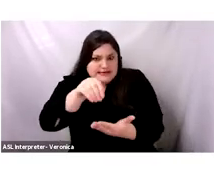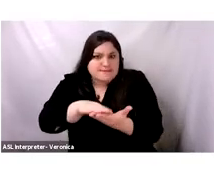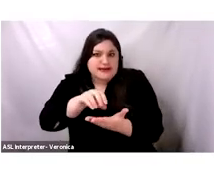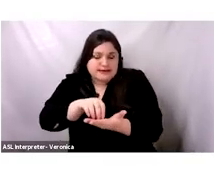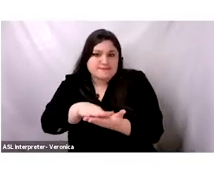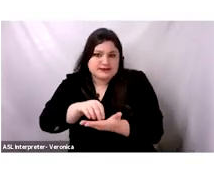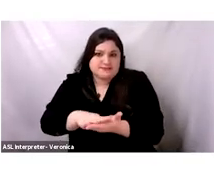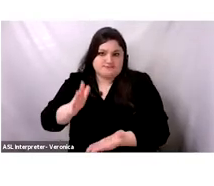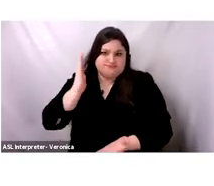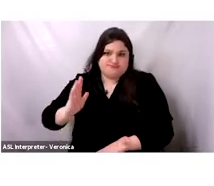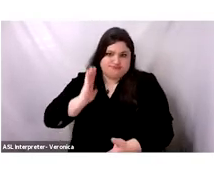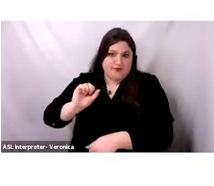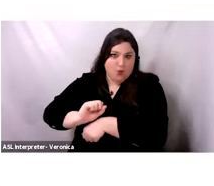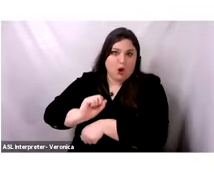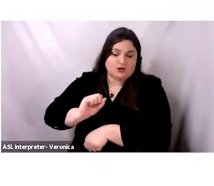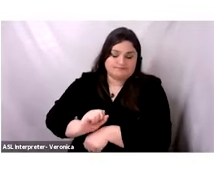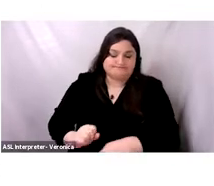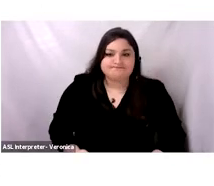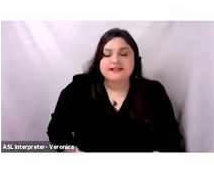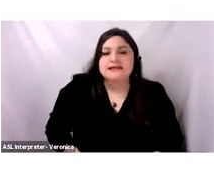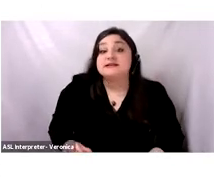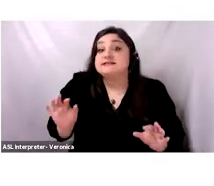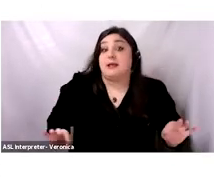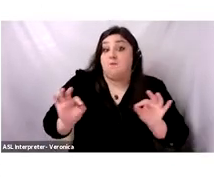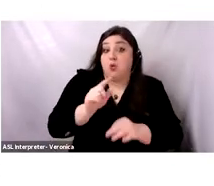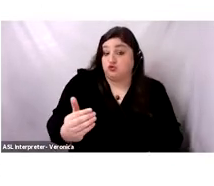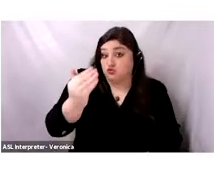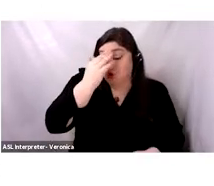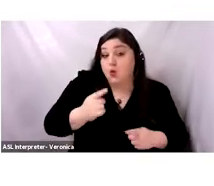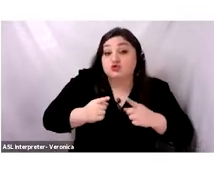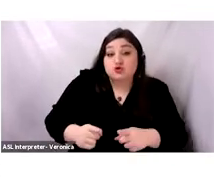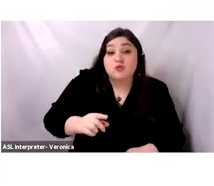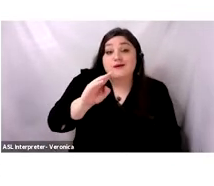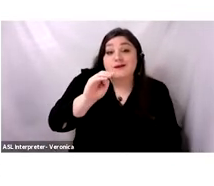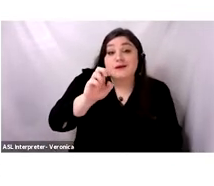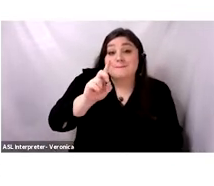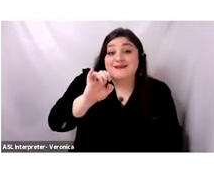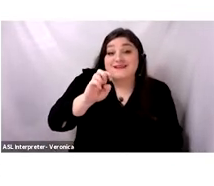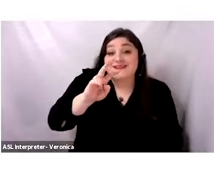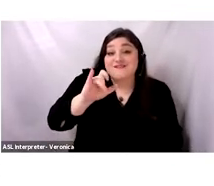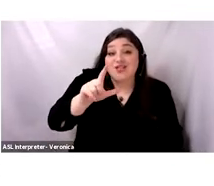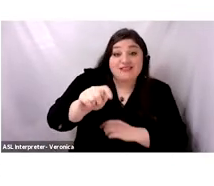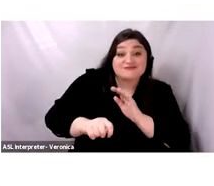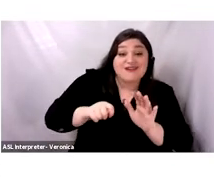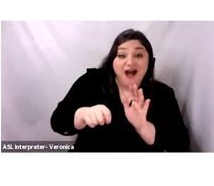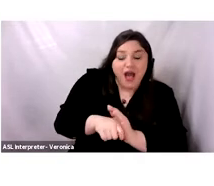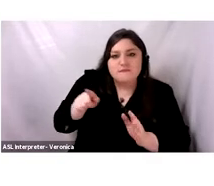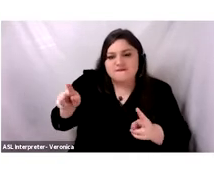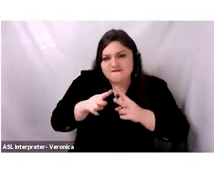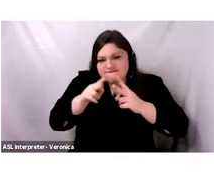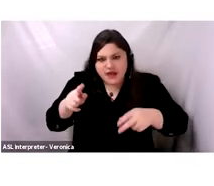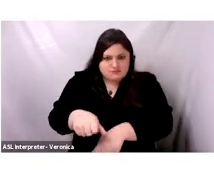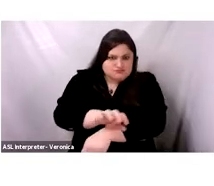in mind that producing books in the medieval Arab world was a very intense activity because the Arabs